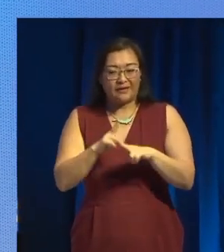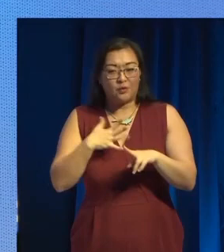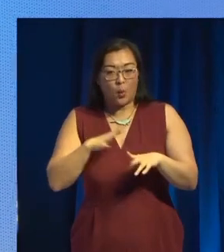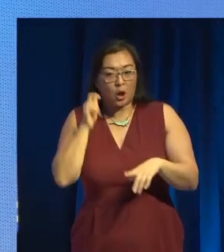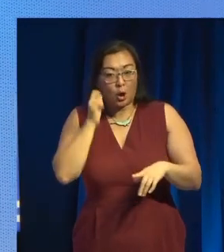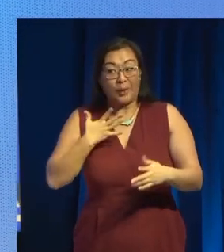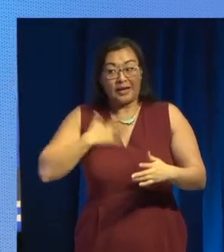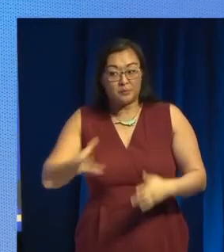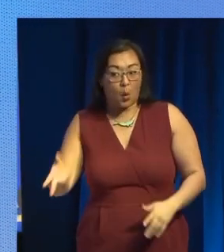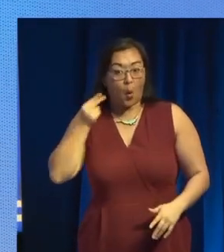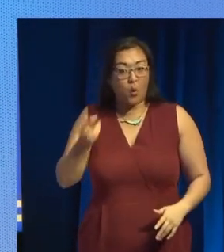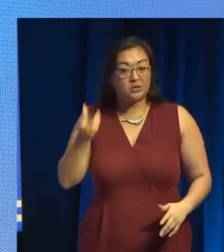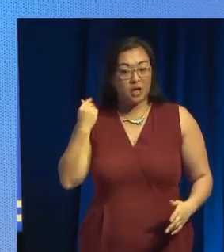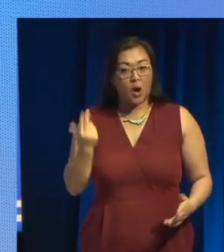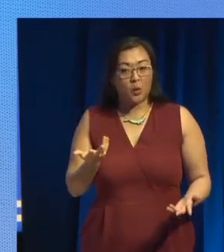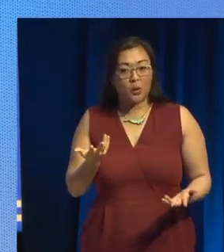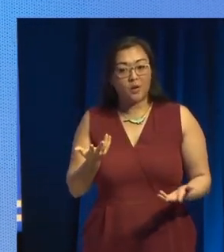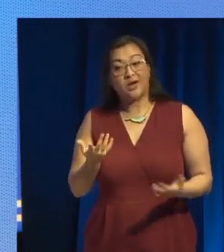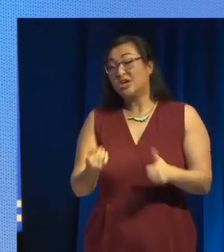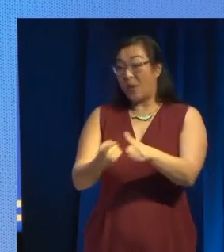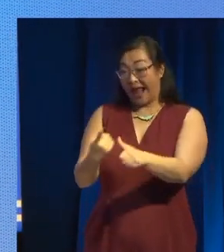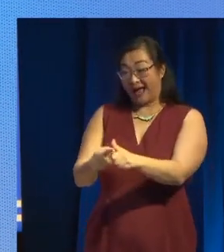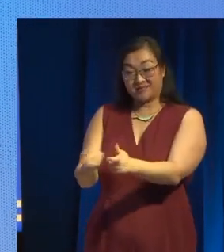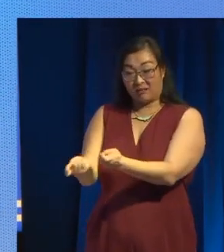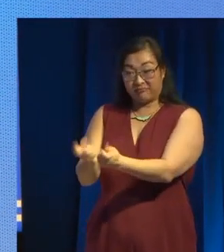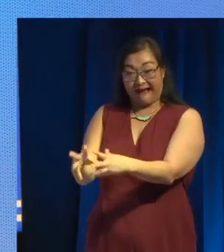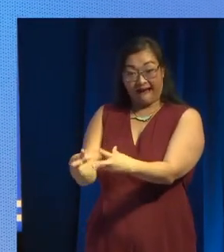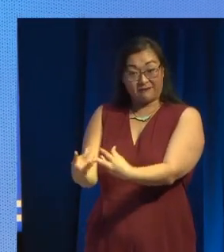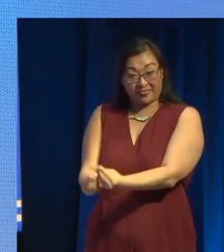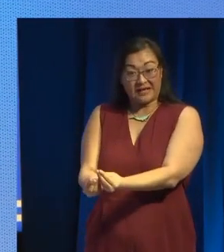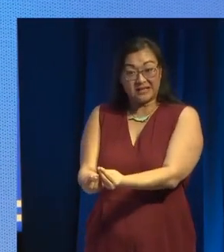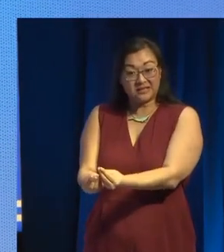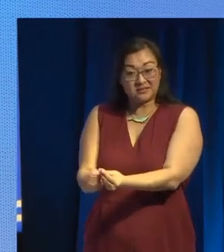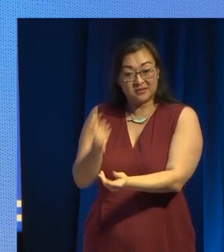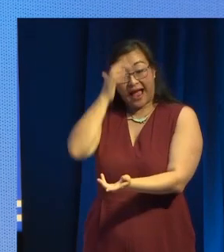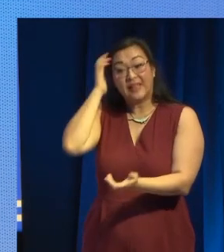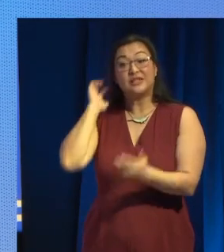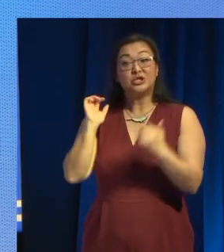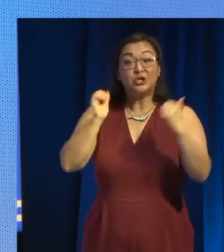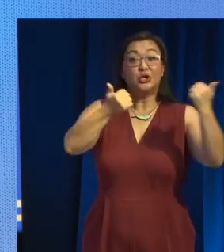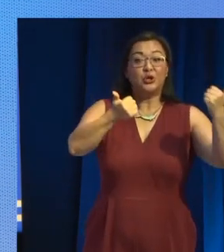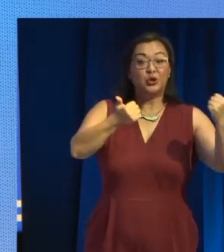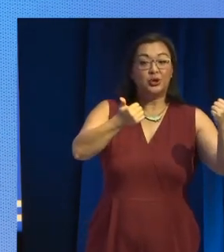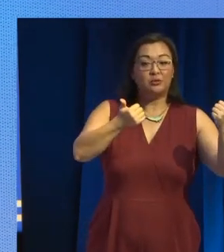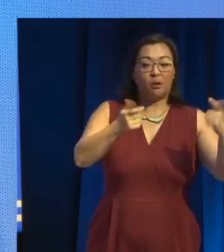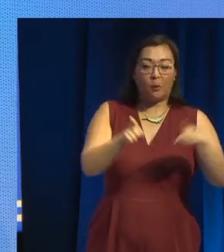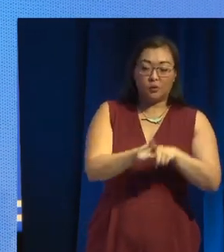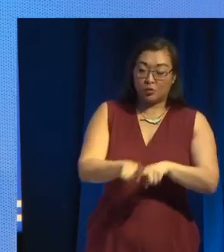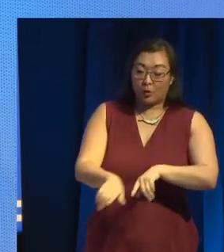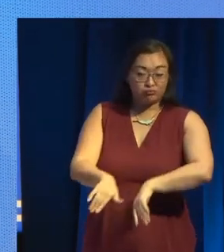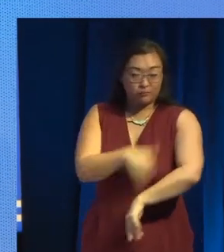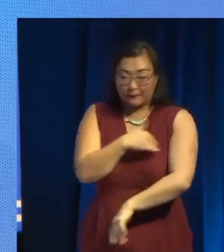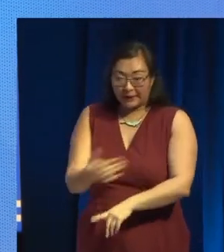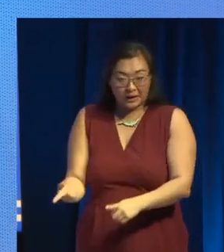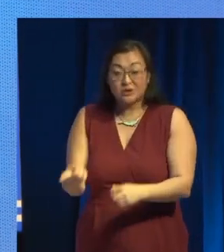So, the short version is, Alexa handles everything, which is really, really good, and absolutely awful. So, Alexa